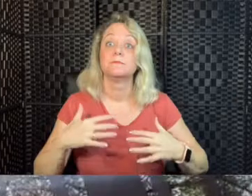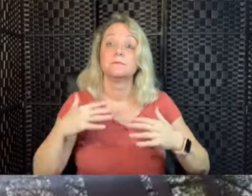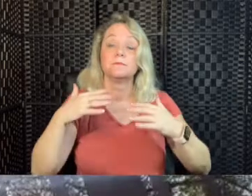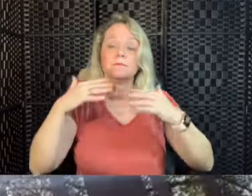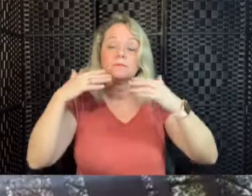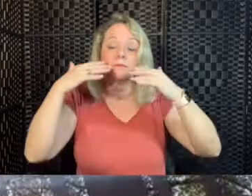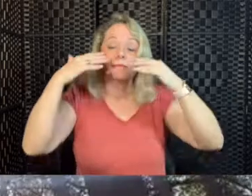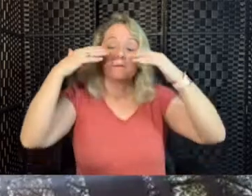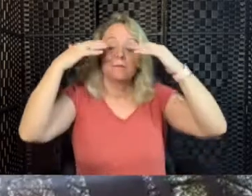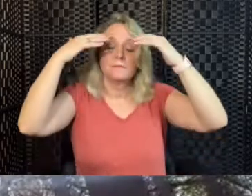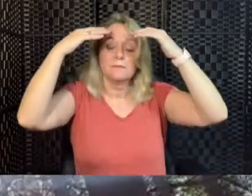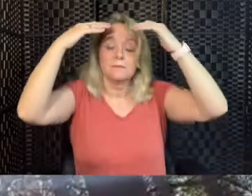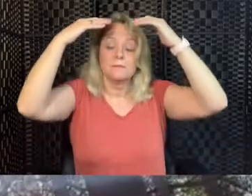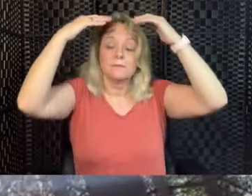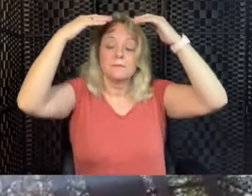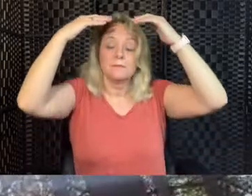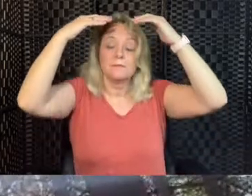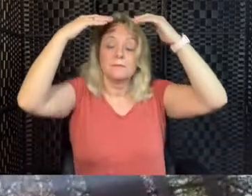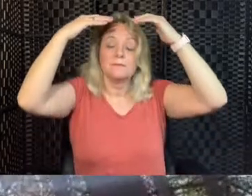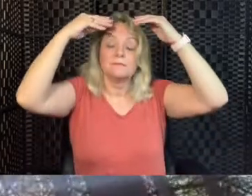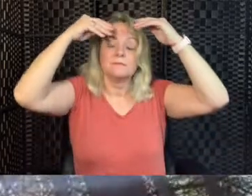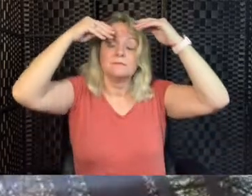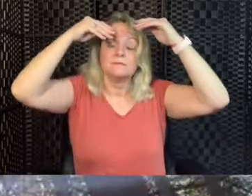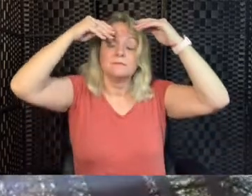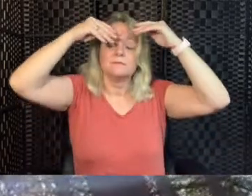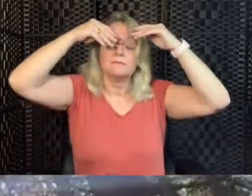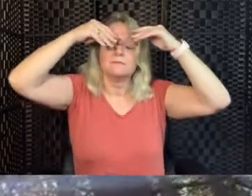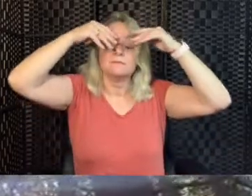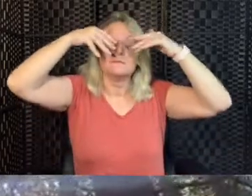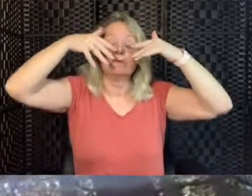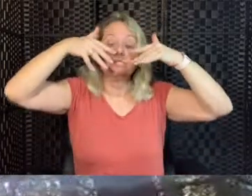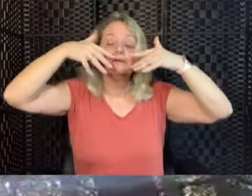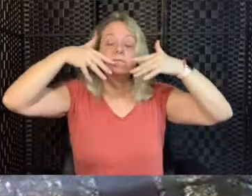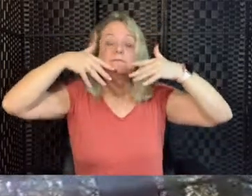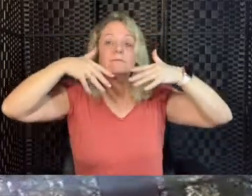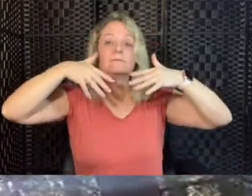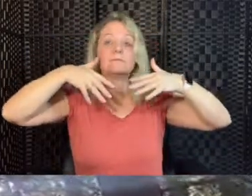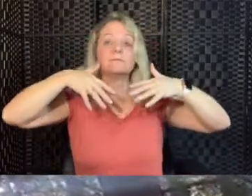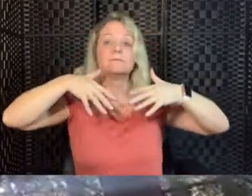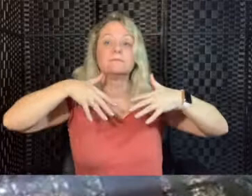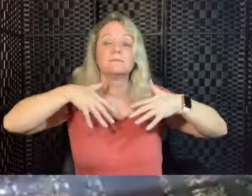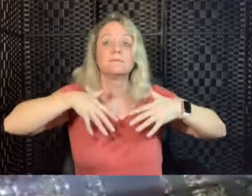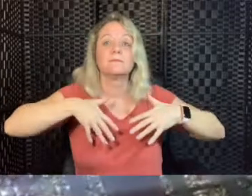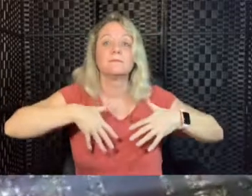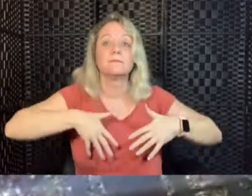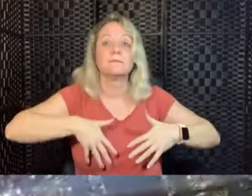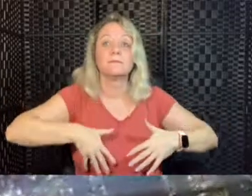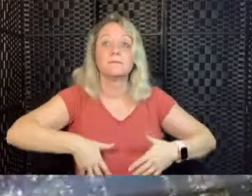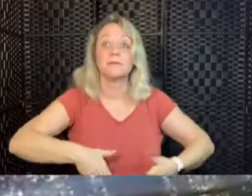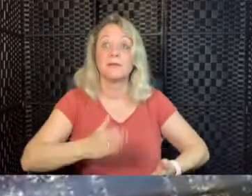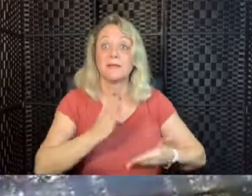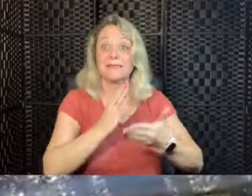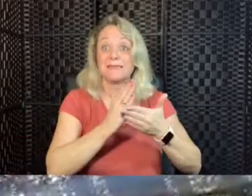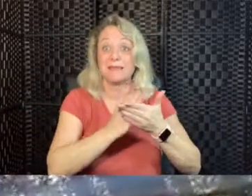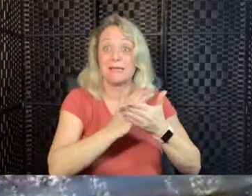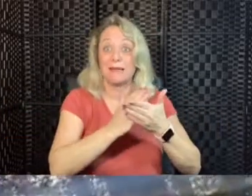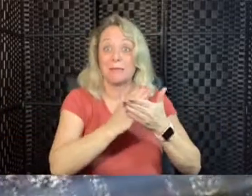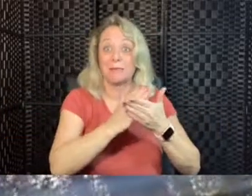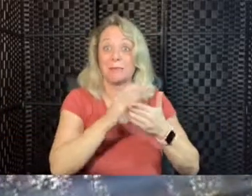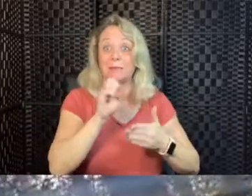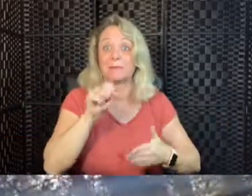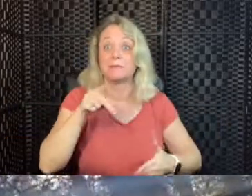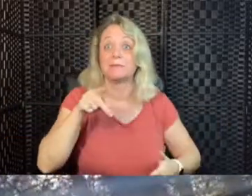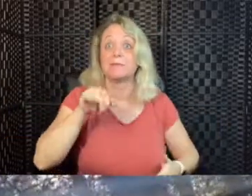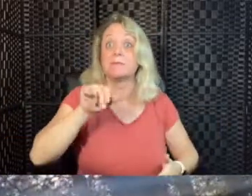Breath out and down to the base of the spine, top of the head,